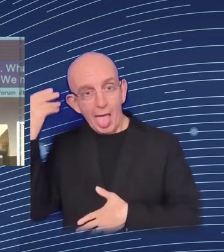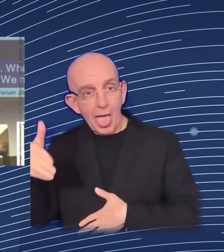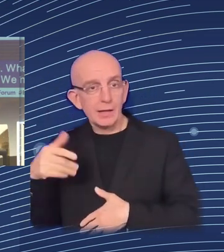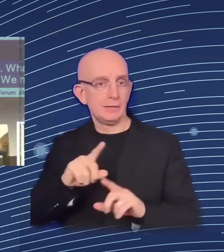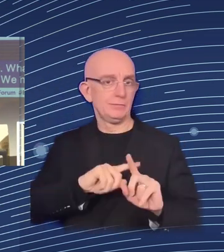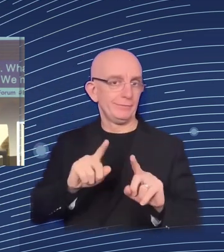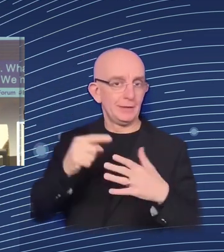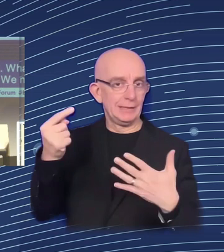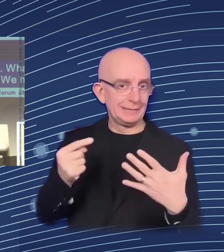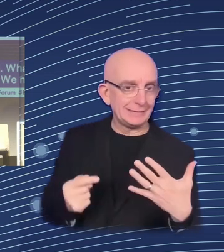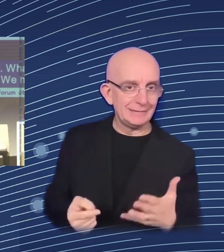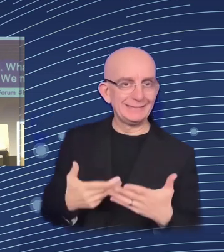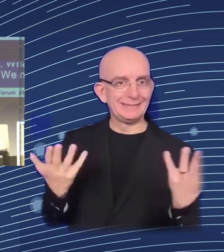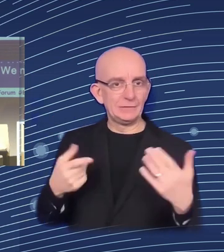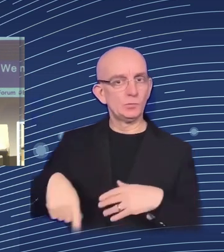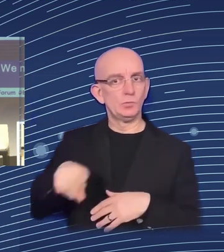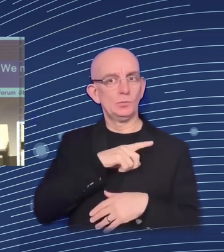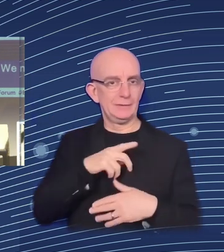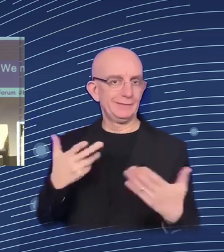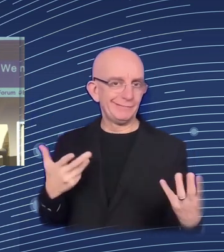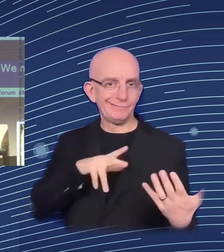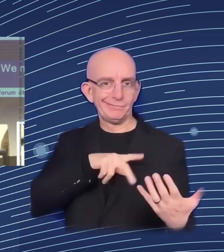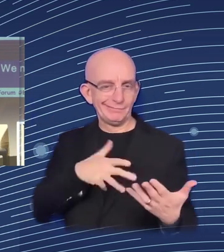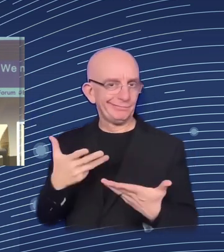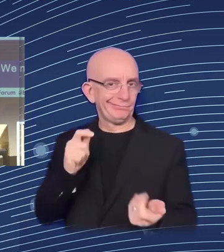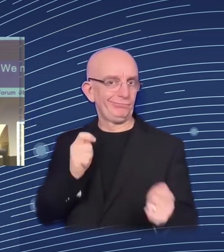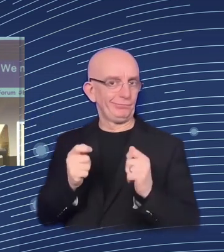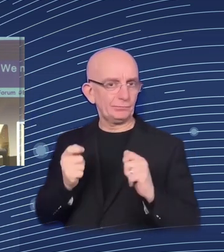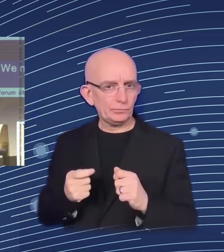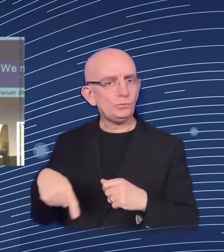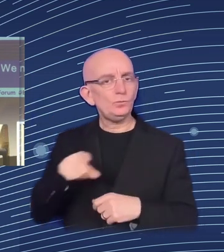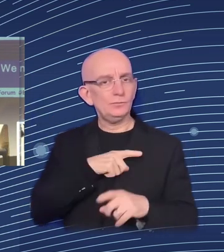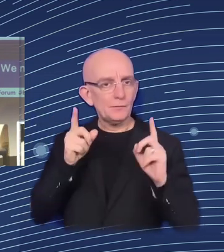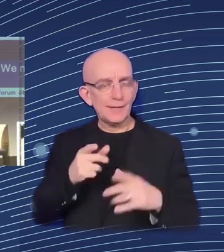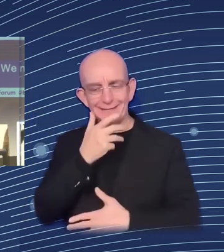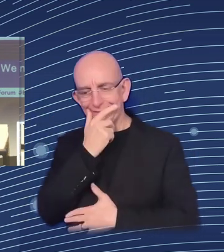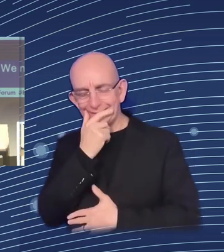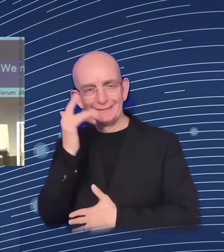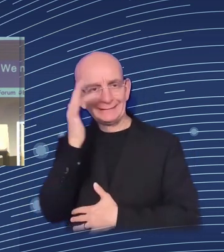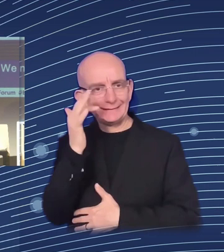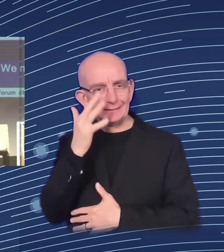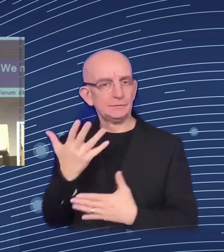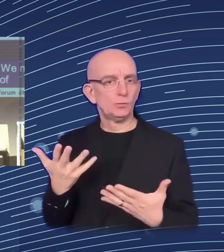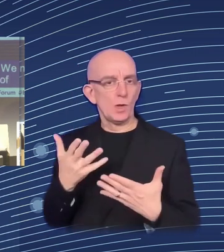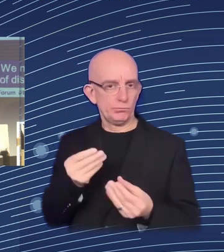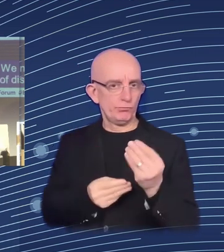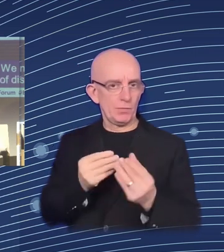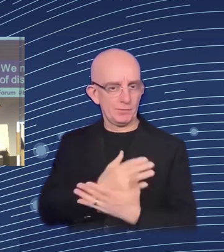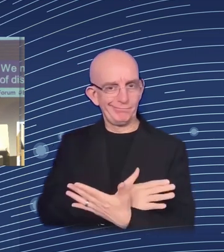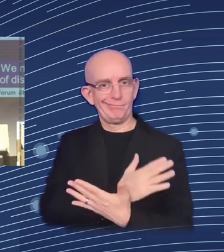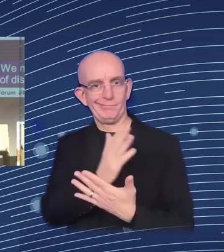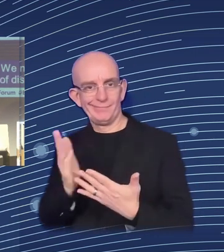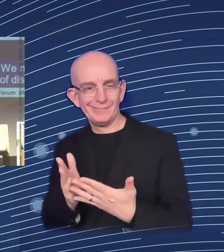of distributional impact, those two things are quite different. One is kind of given external,